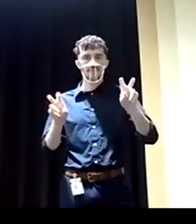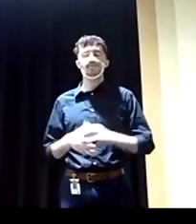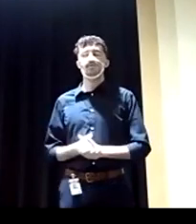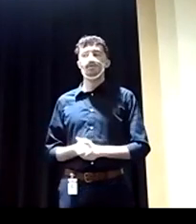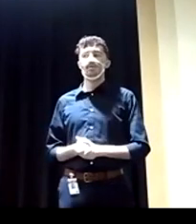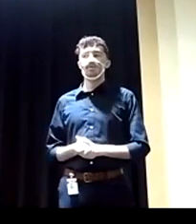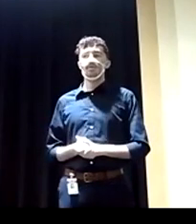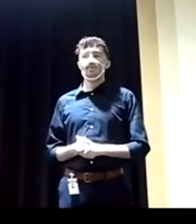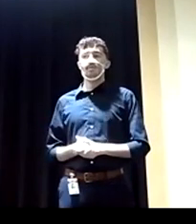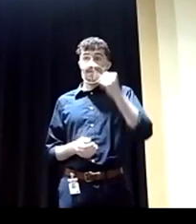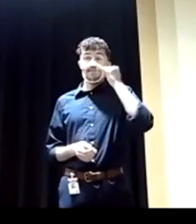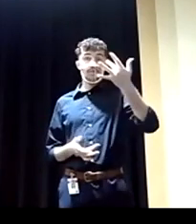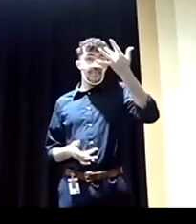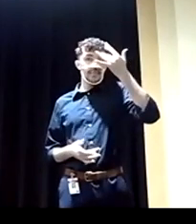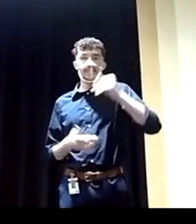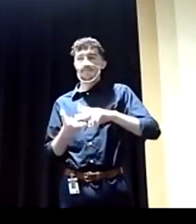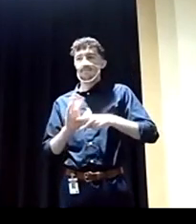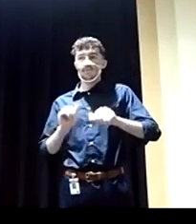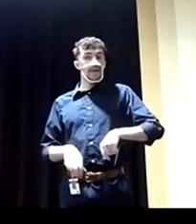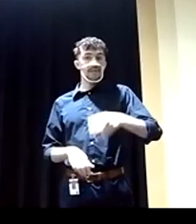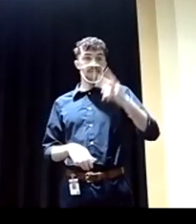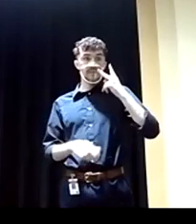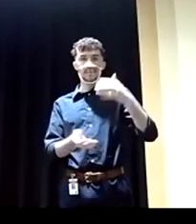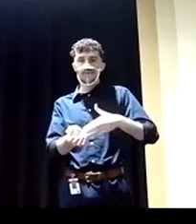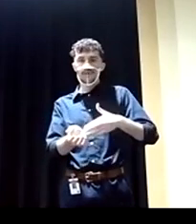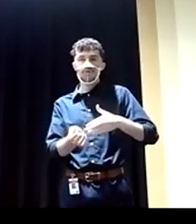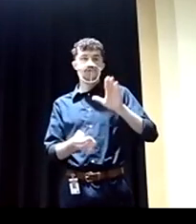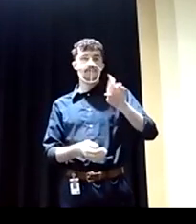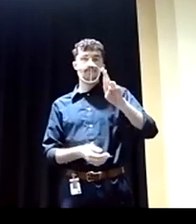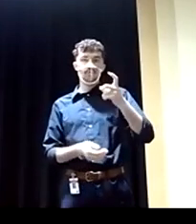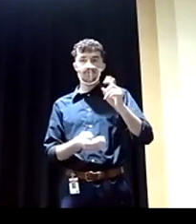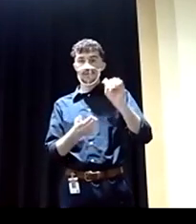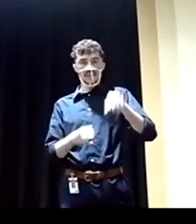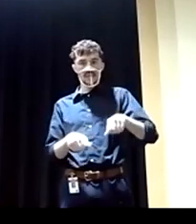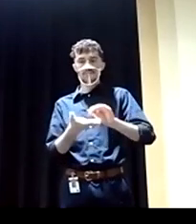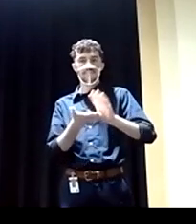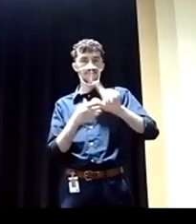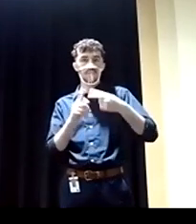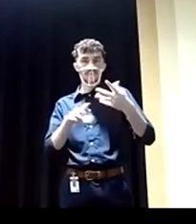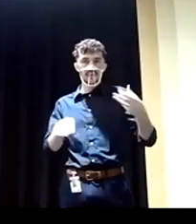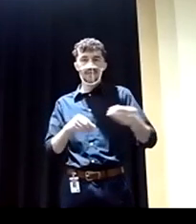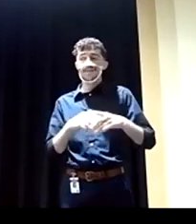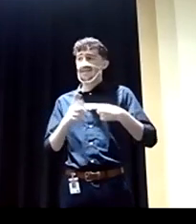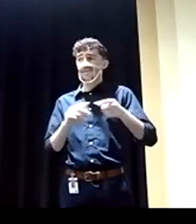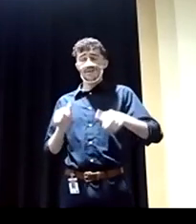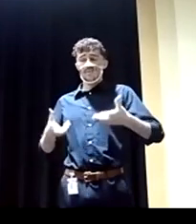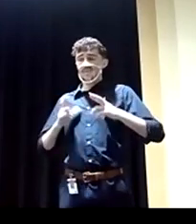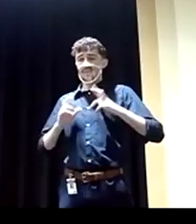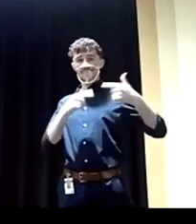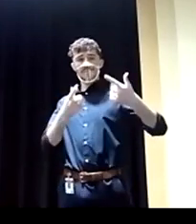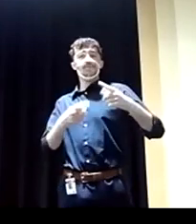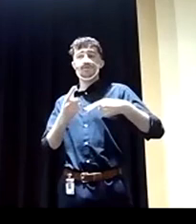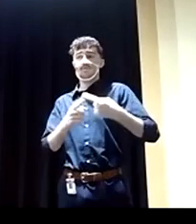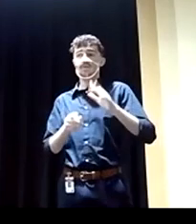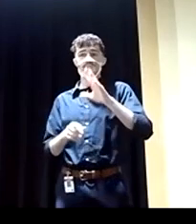That if you get sick, you can actually go to the doctor and be able to fill the prescription when you leave the appointment. And then you can retire with a level of dignity in a